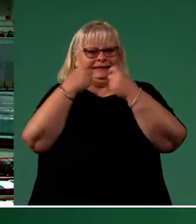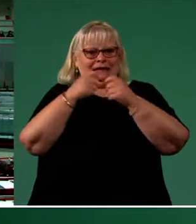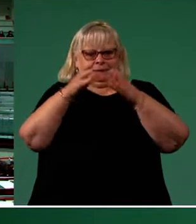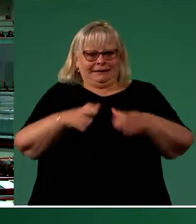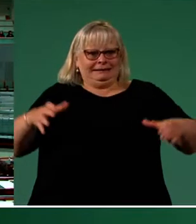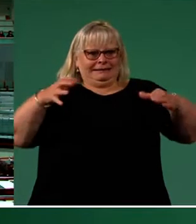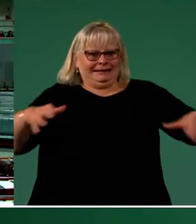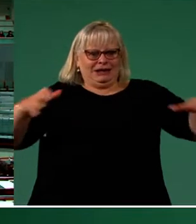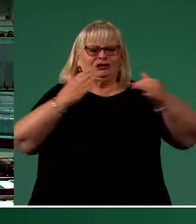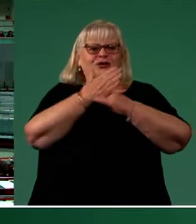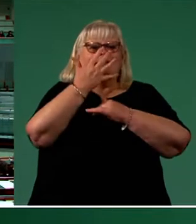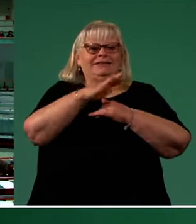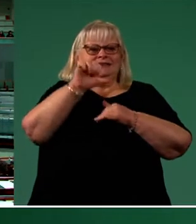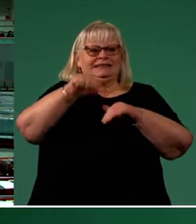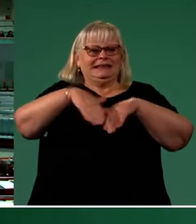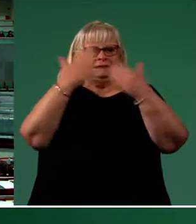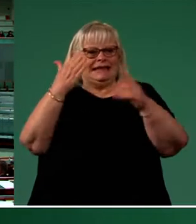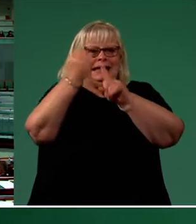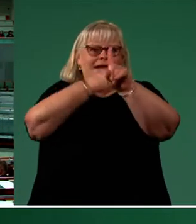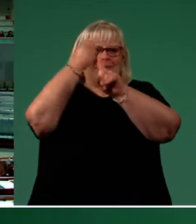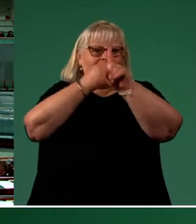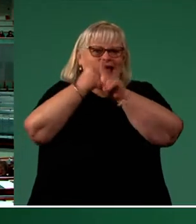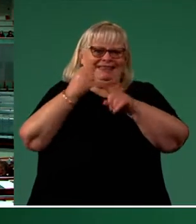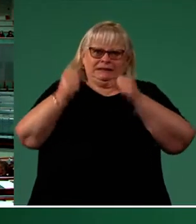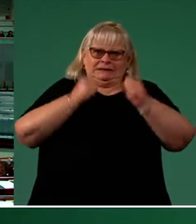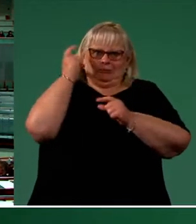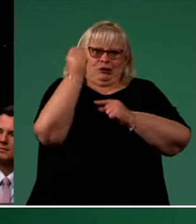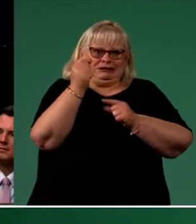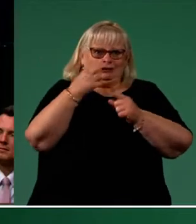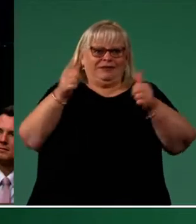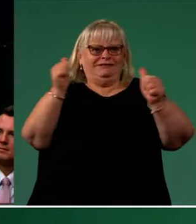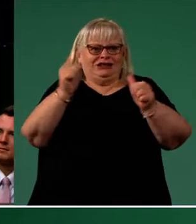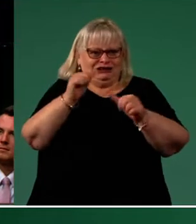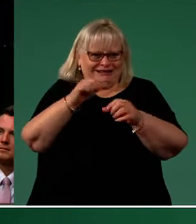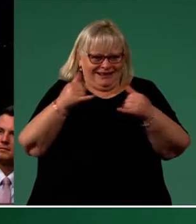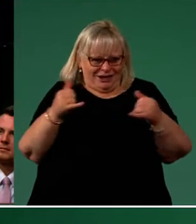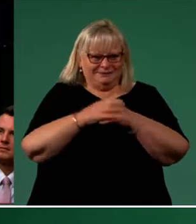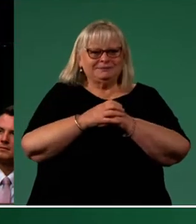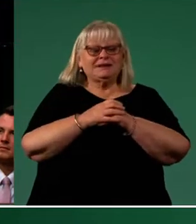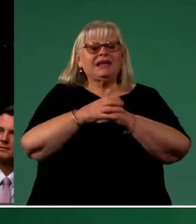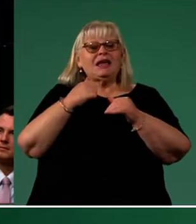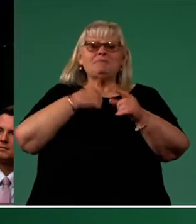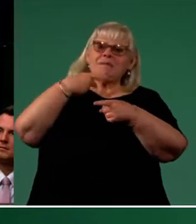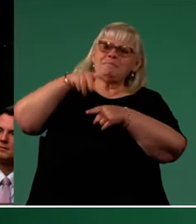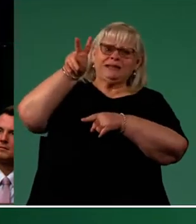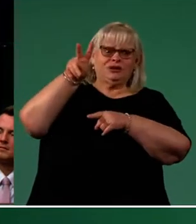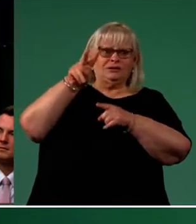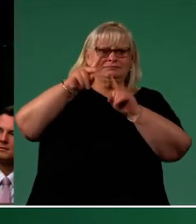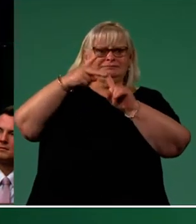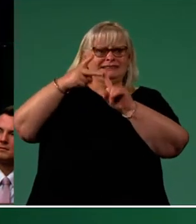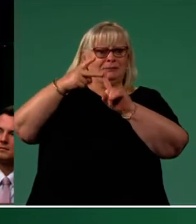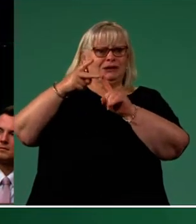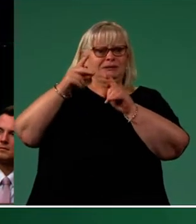56-day campaign and sprint to the finish line. Thank you to my mentor, former New South Wales Deputy Premier